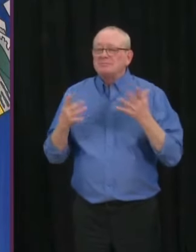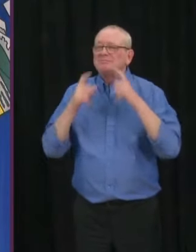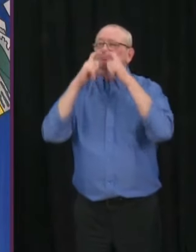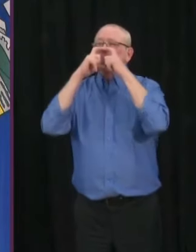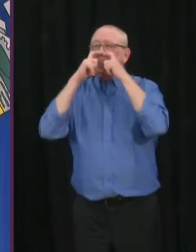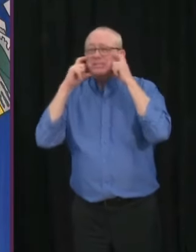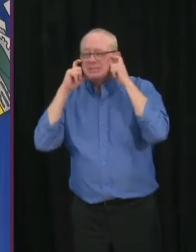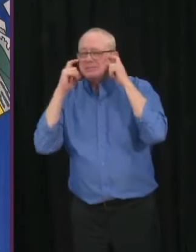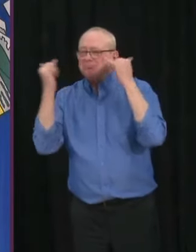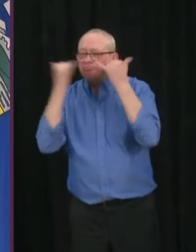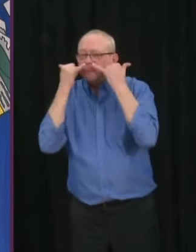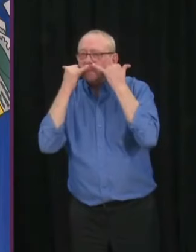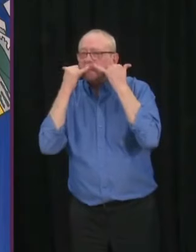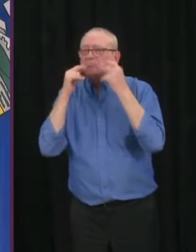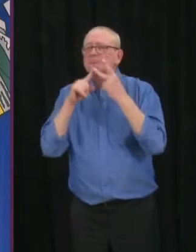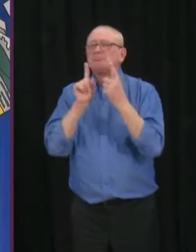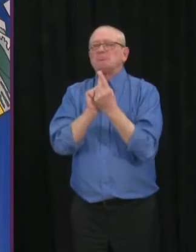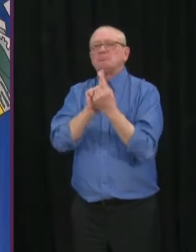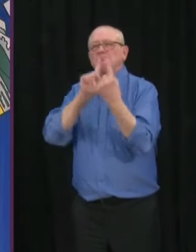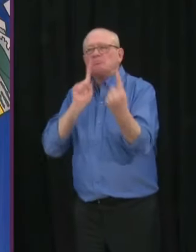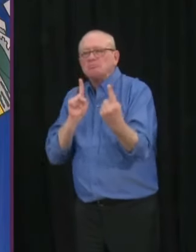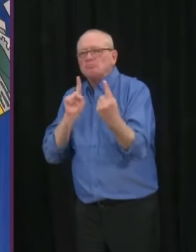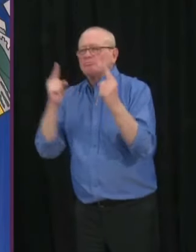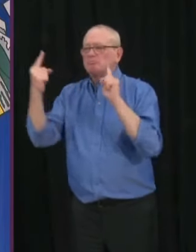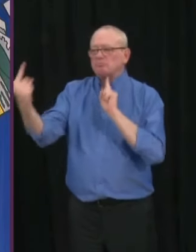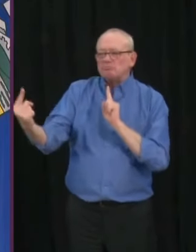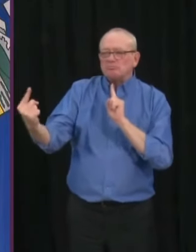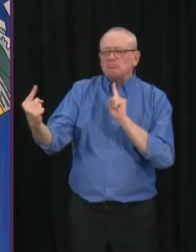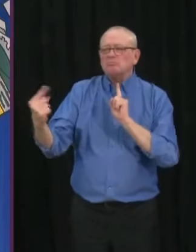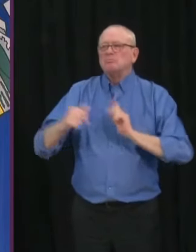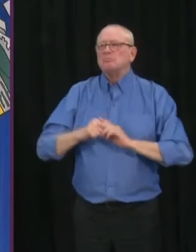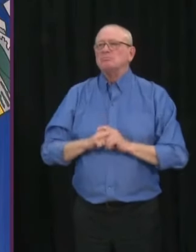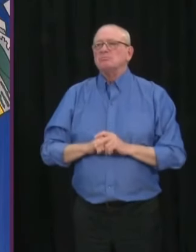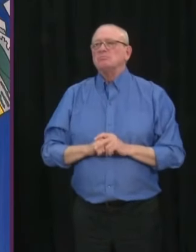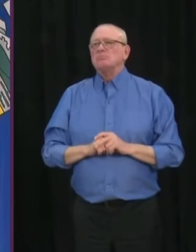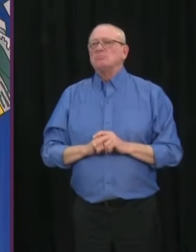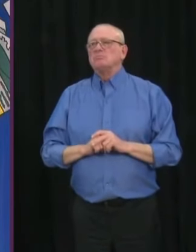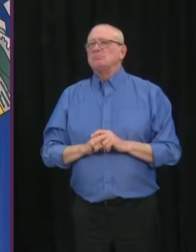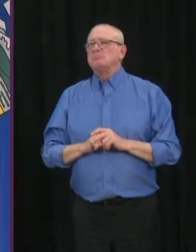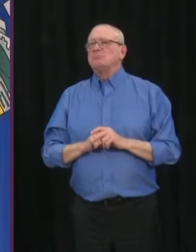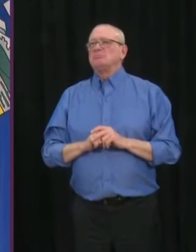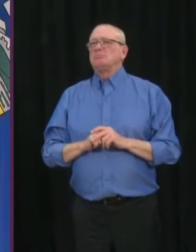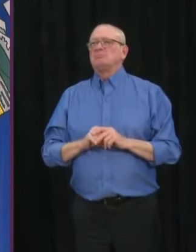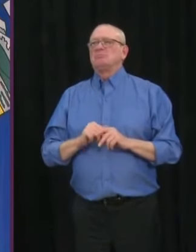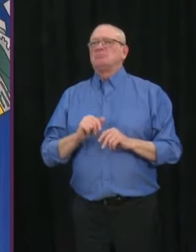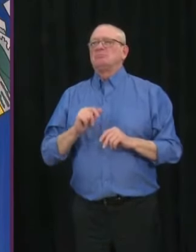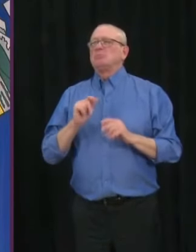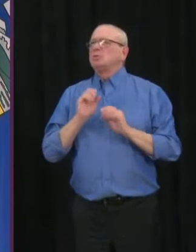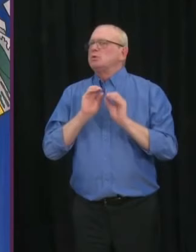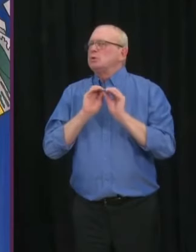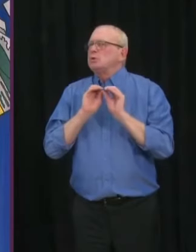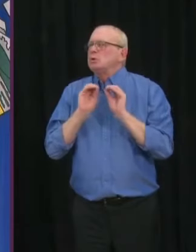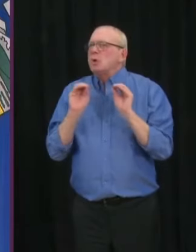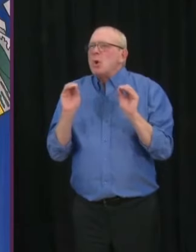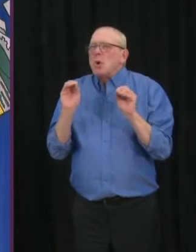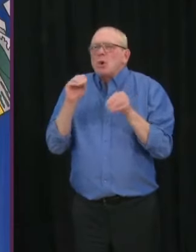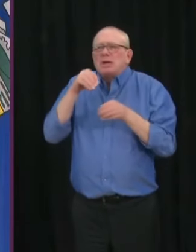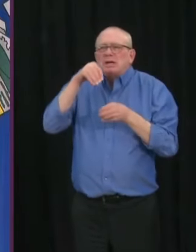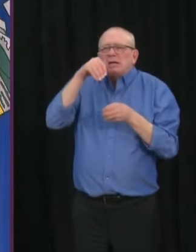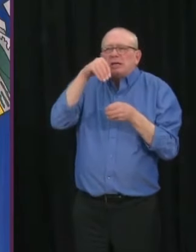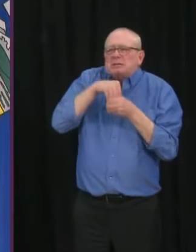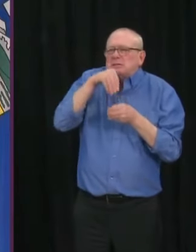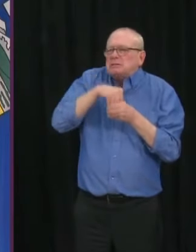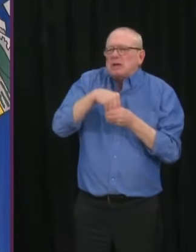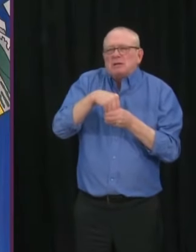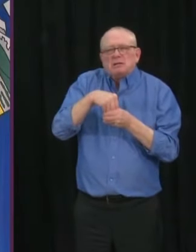it's keeping at least two metres apart, and it's refraining from using any indoor facilities while gathering with other folks.